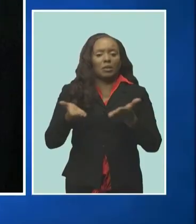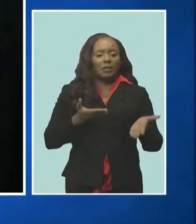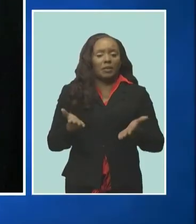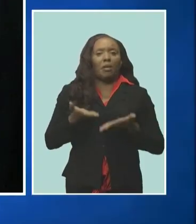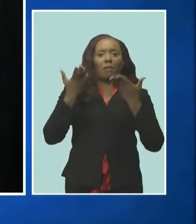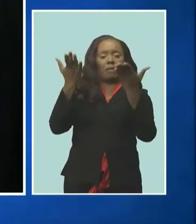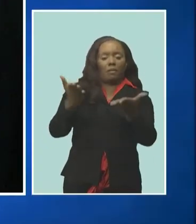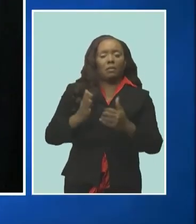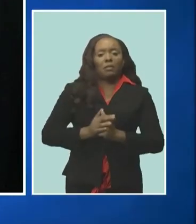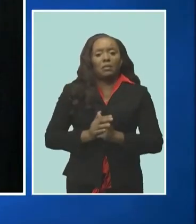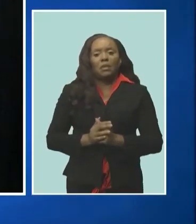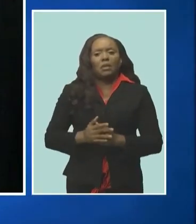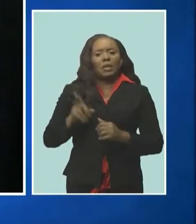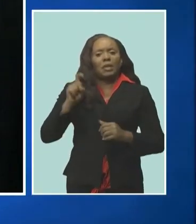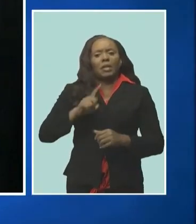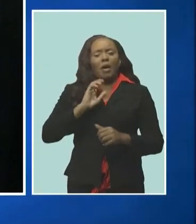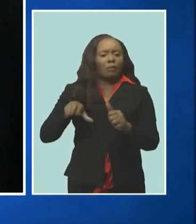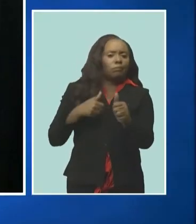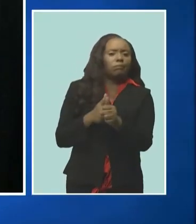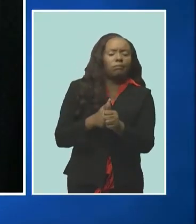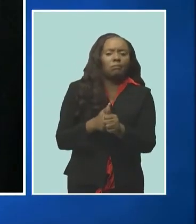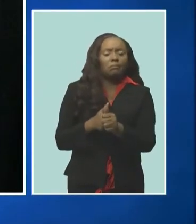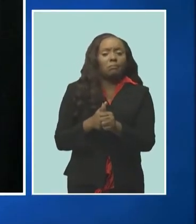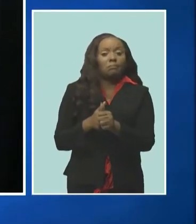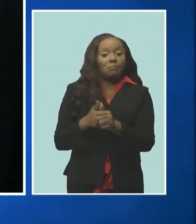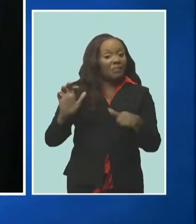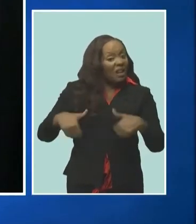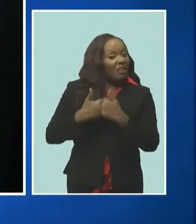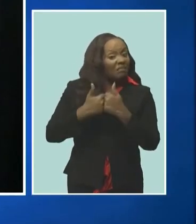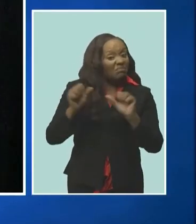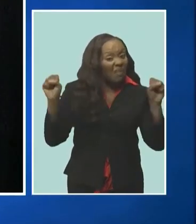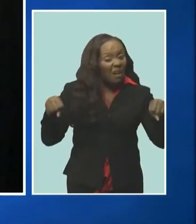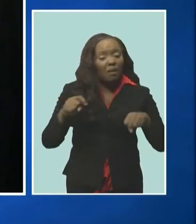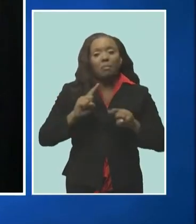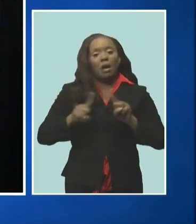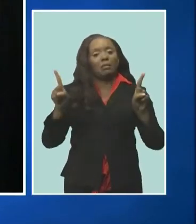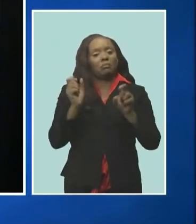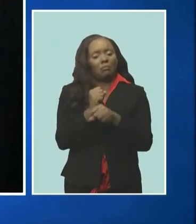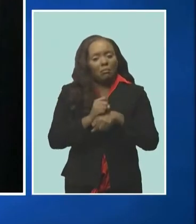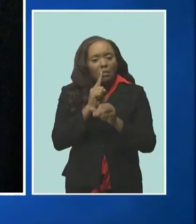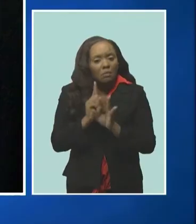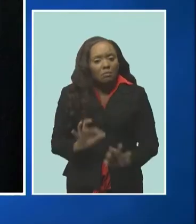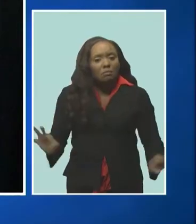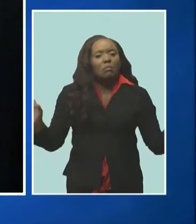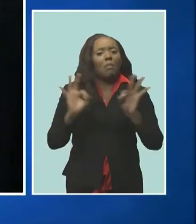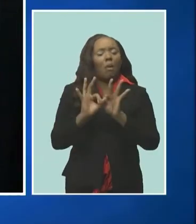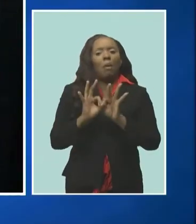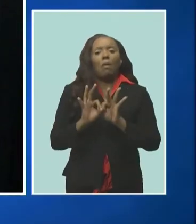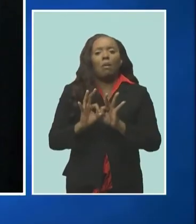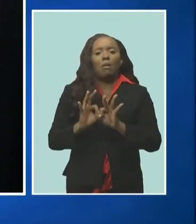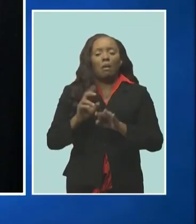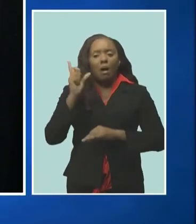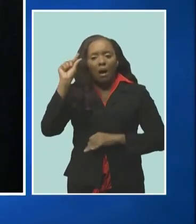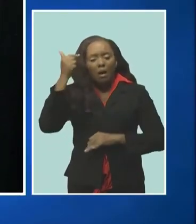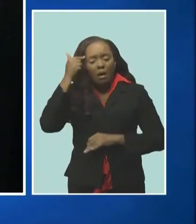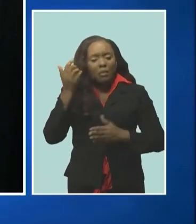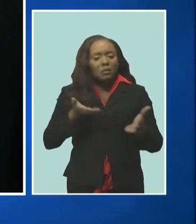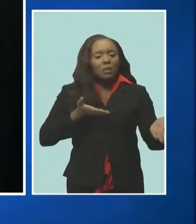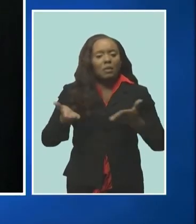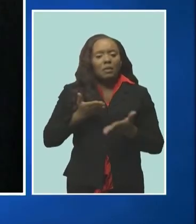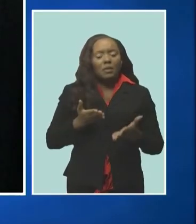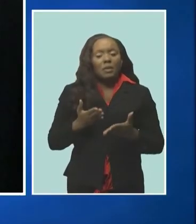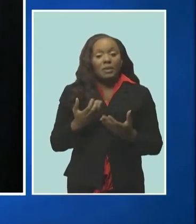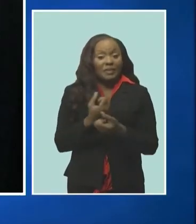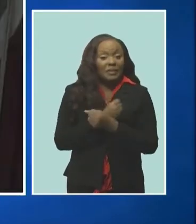up to date with these developments is not only challenging but also critical for ensuring that government services remain efficient secure and accessible